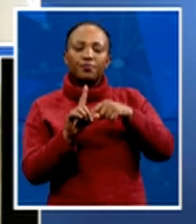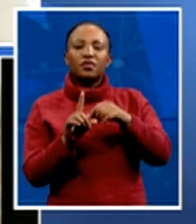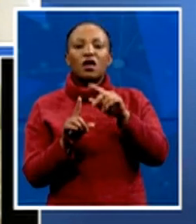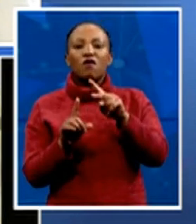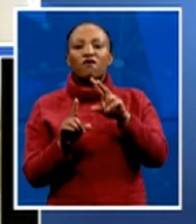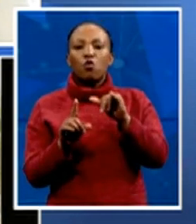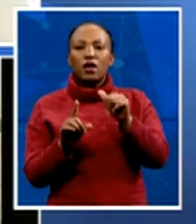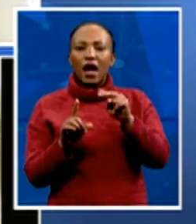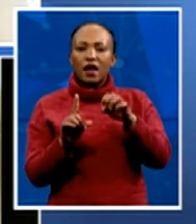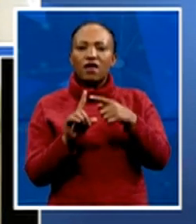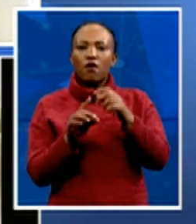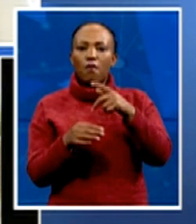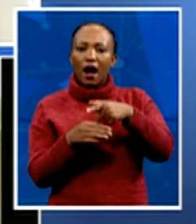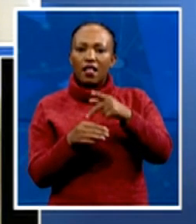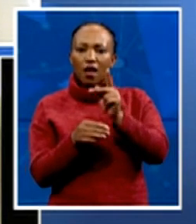what's on your mind this morning?